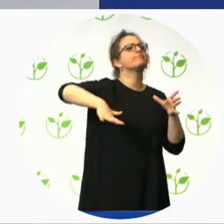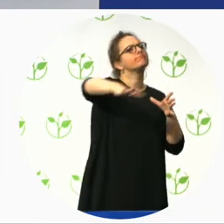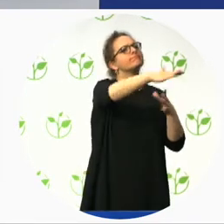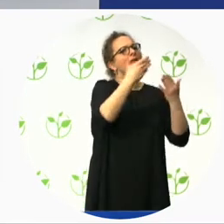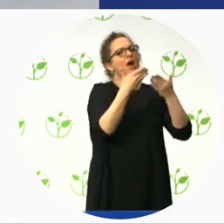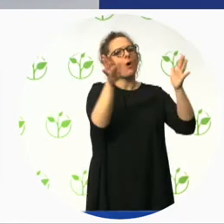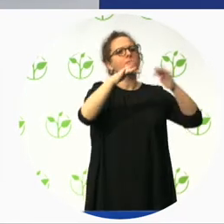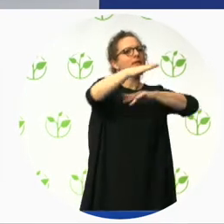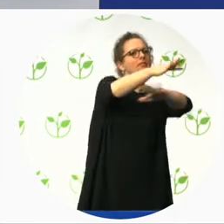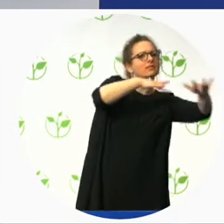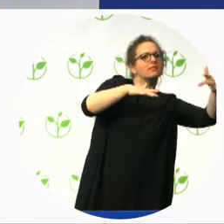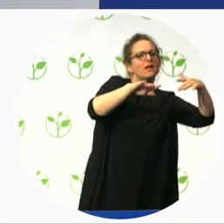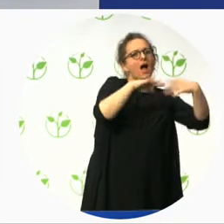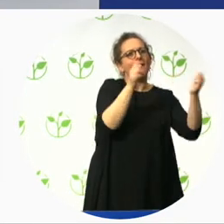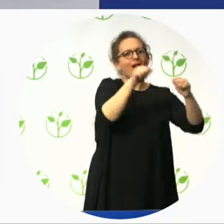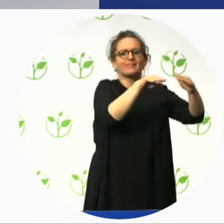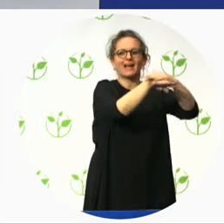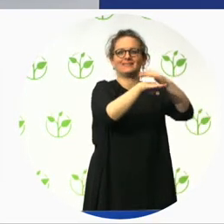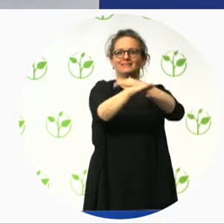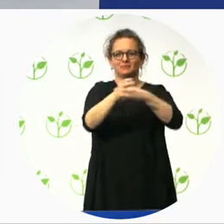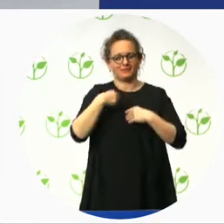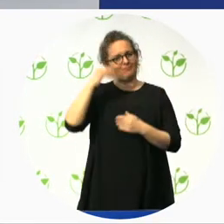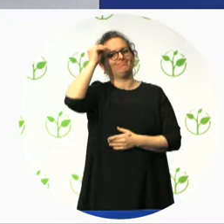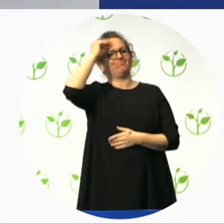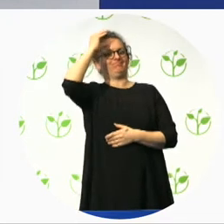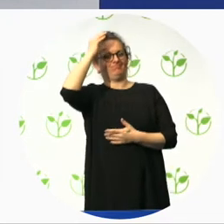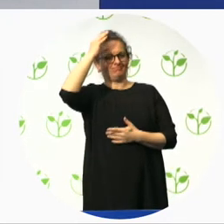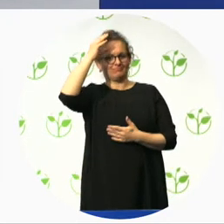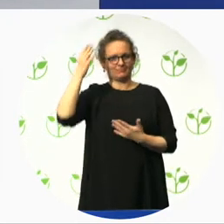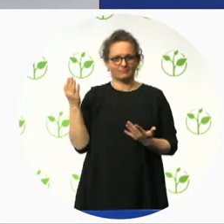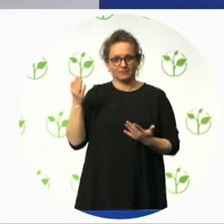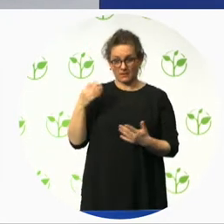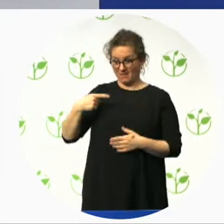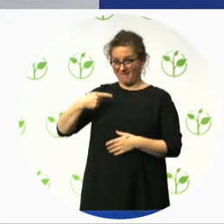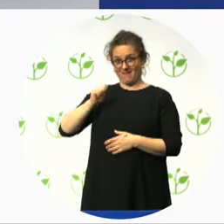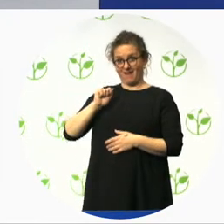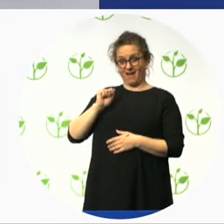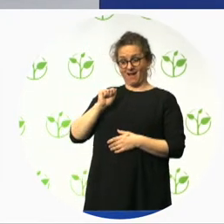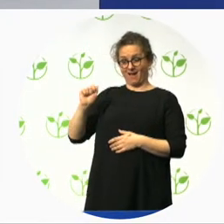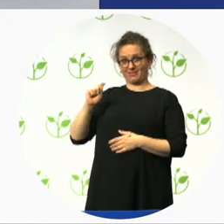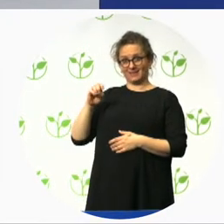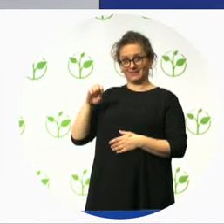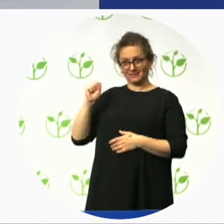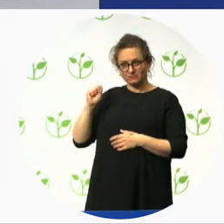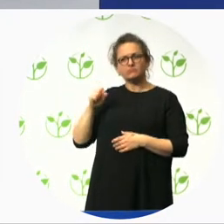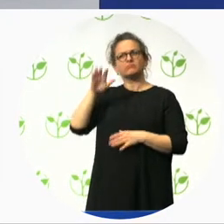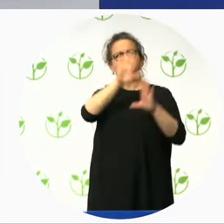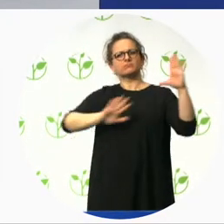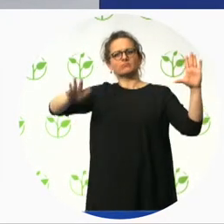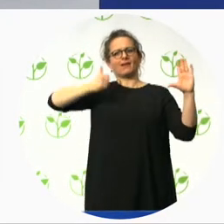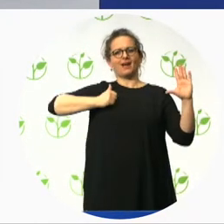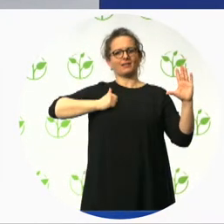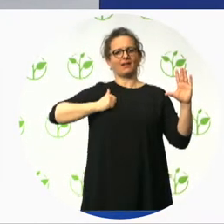So given that Gates is a Canadian-based non-profit, I just want to touch briefly on Canadian federal and provincial